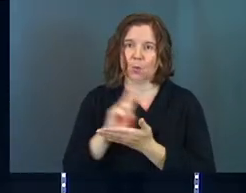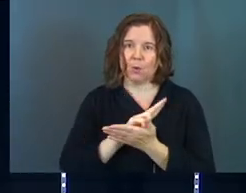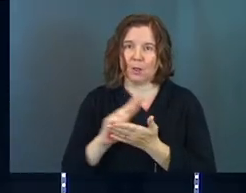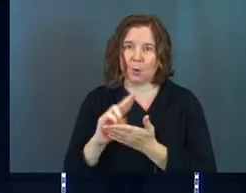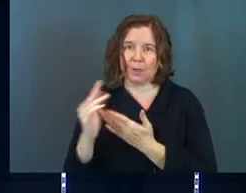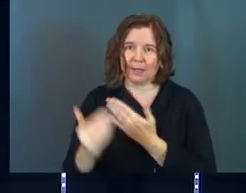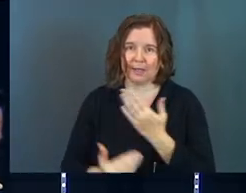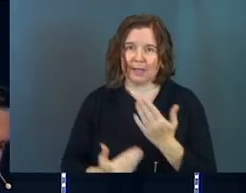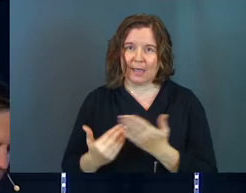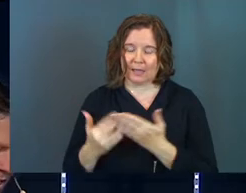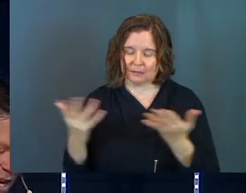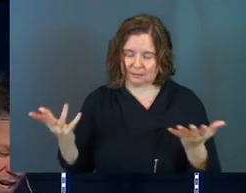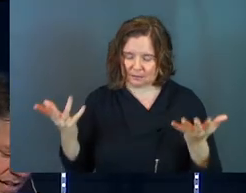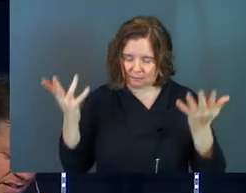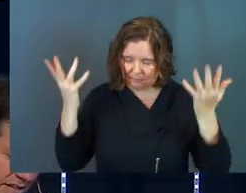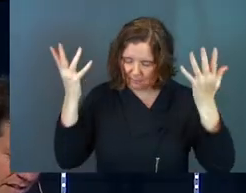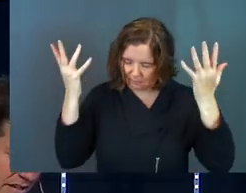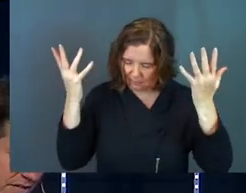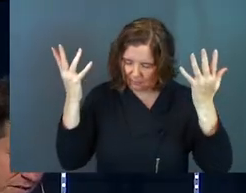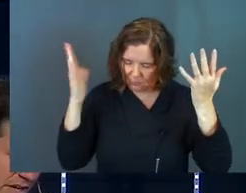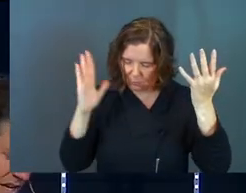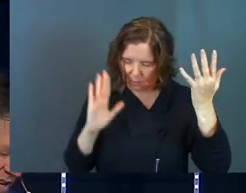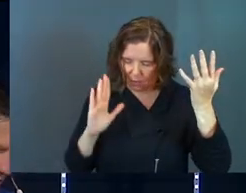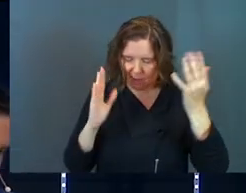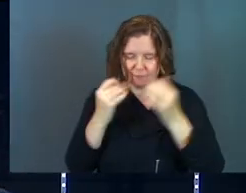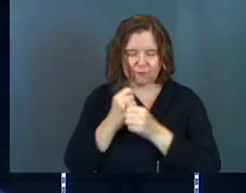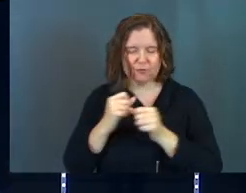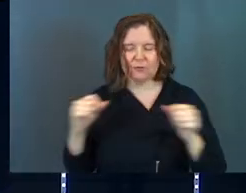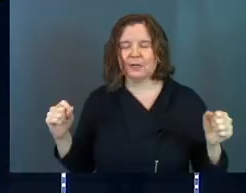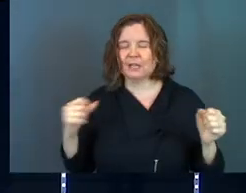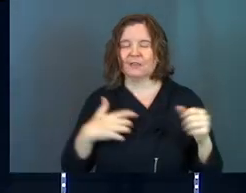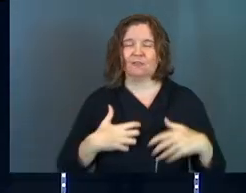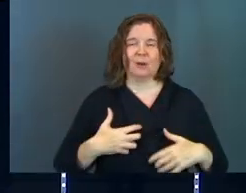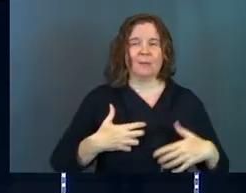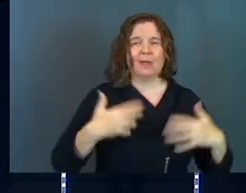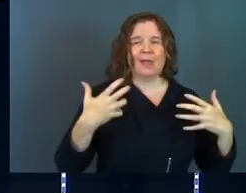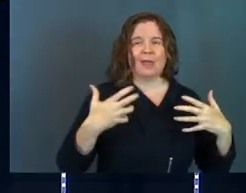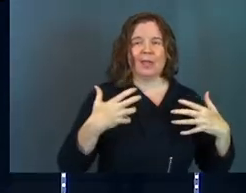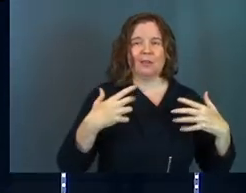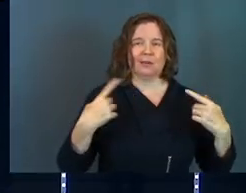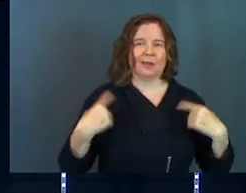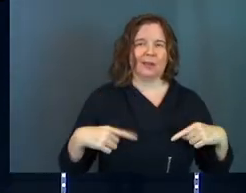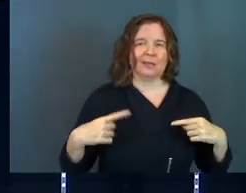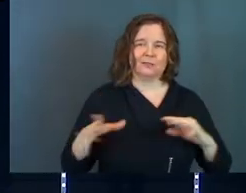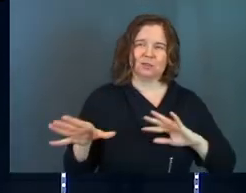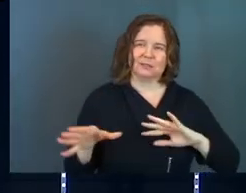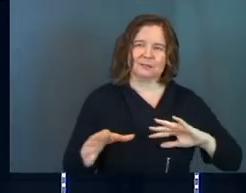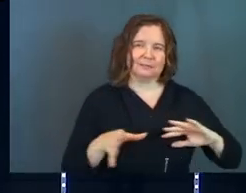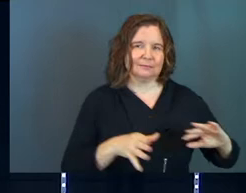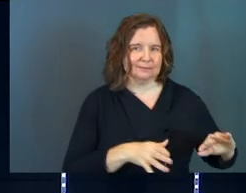hands, lifted up to God, free from anger and controversy.